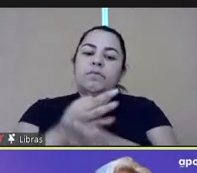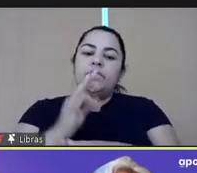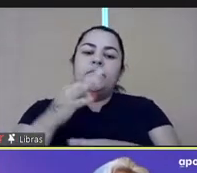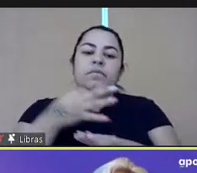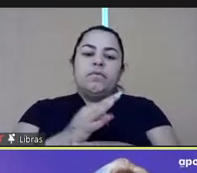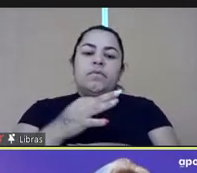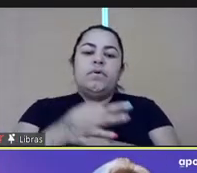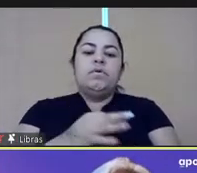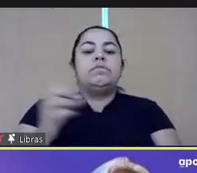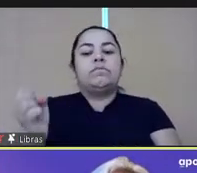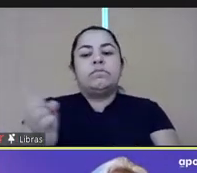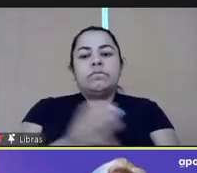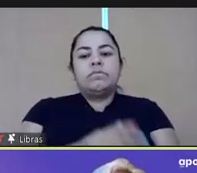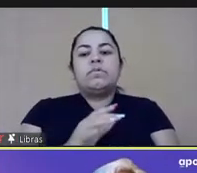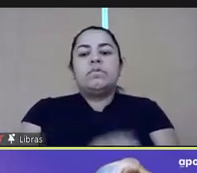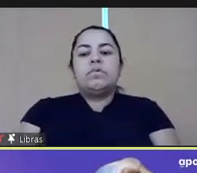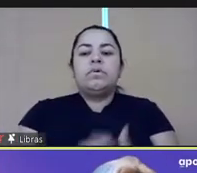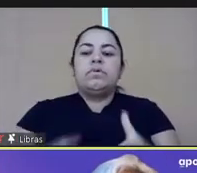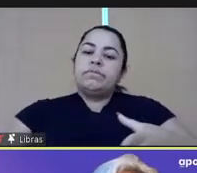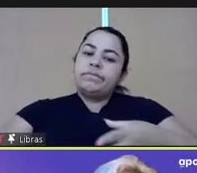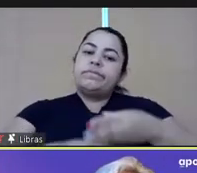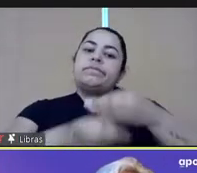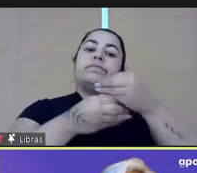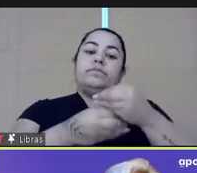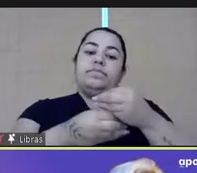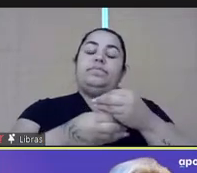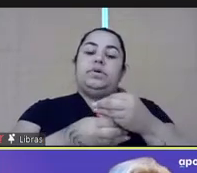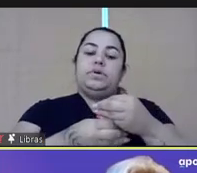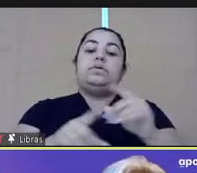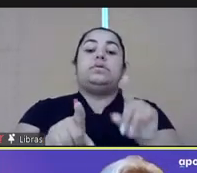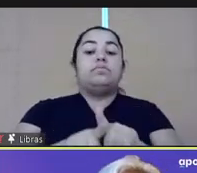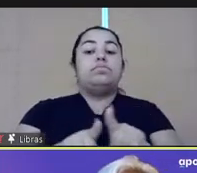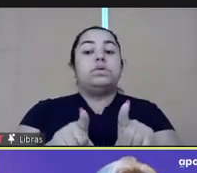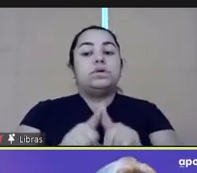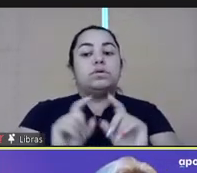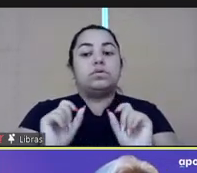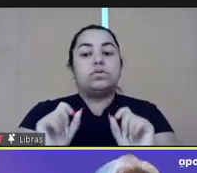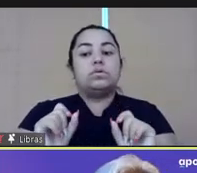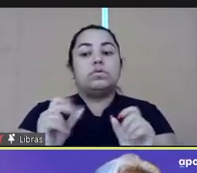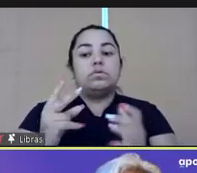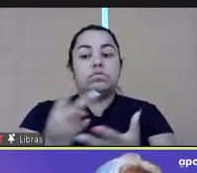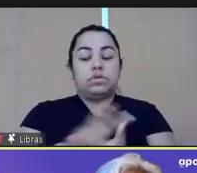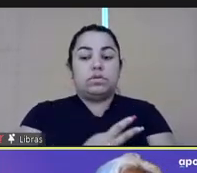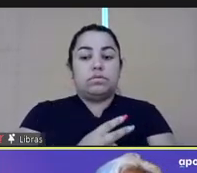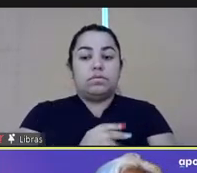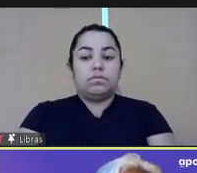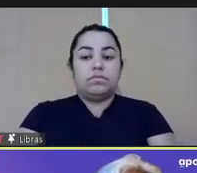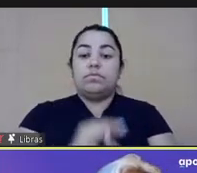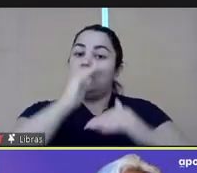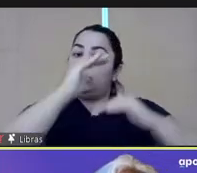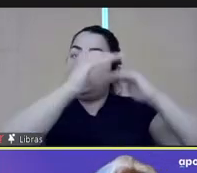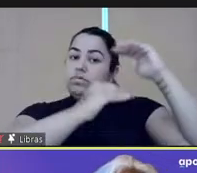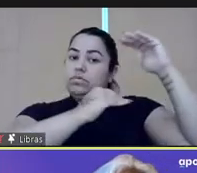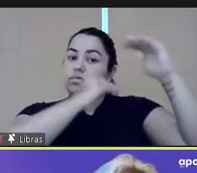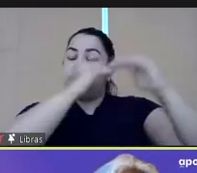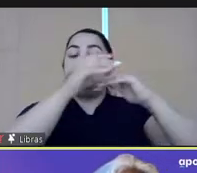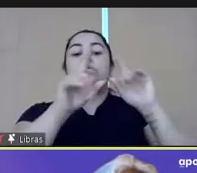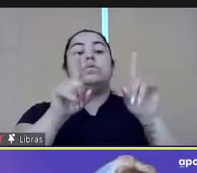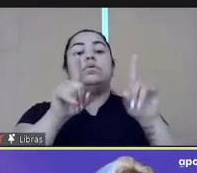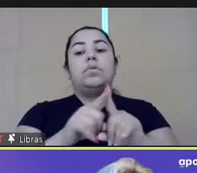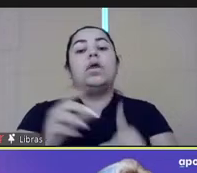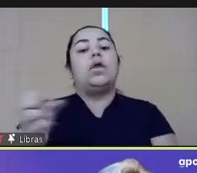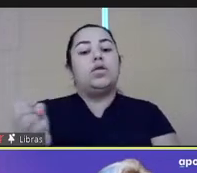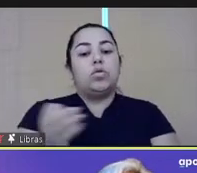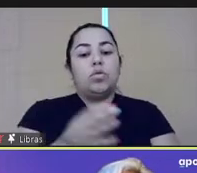of that with competencies, performance and professional development is definitely new. The second trend